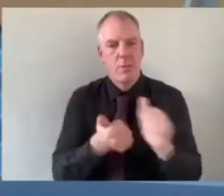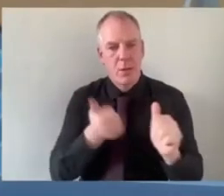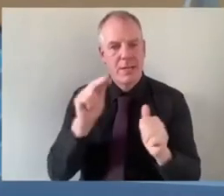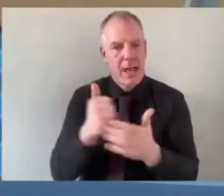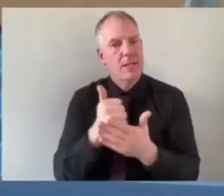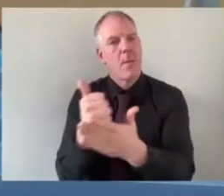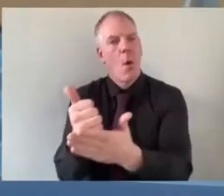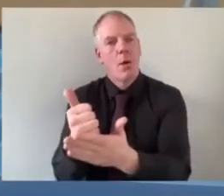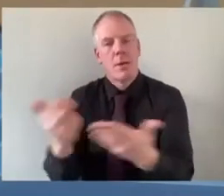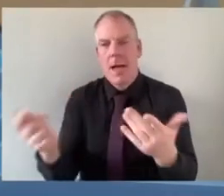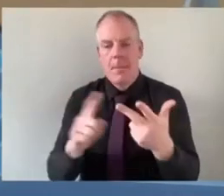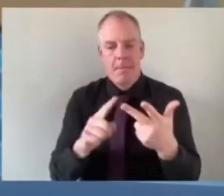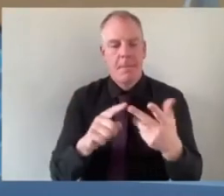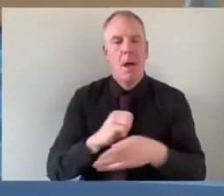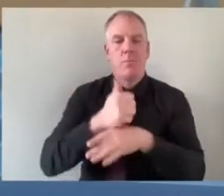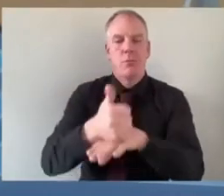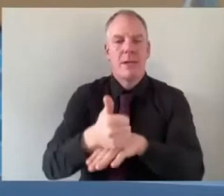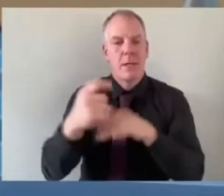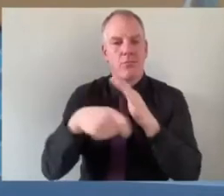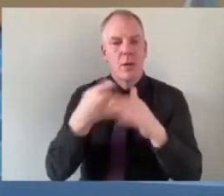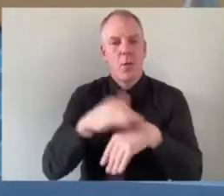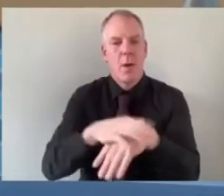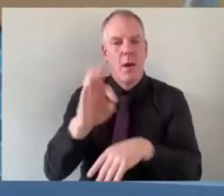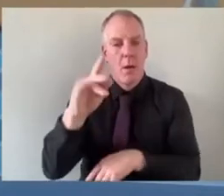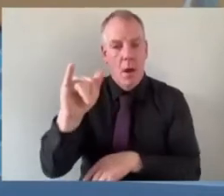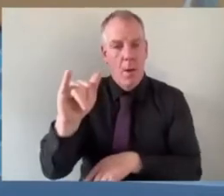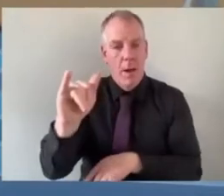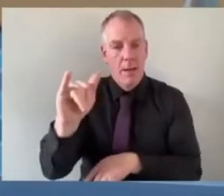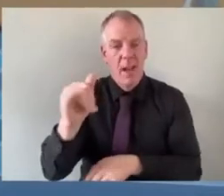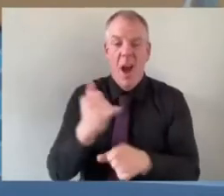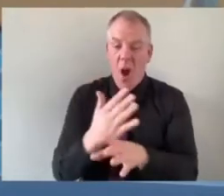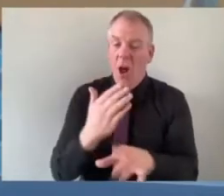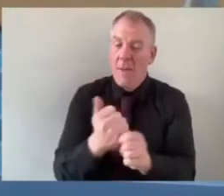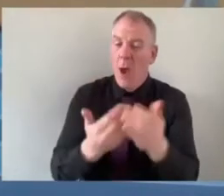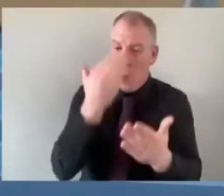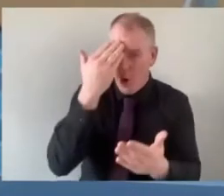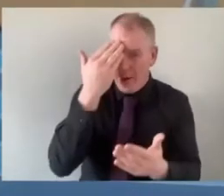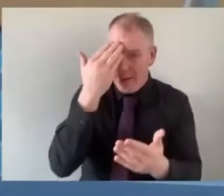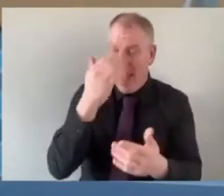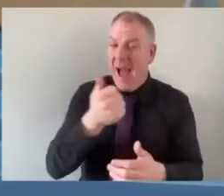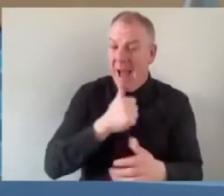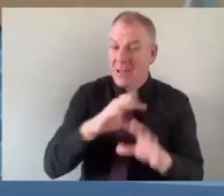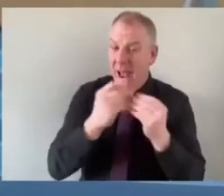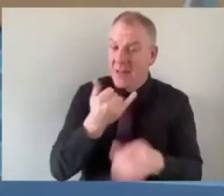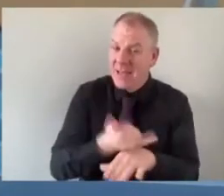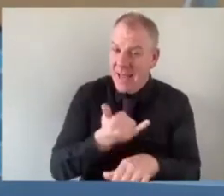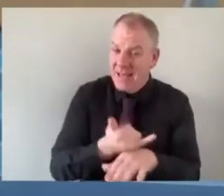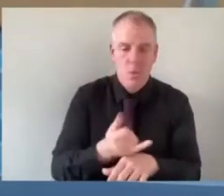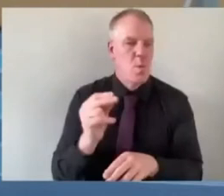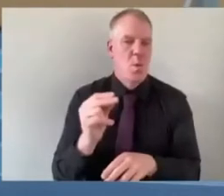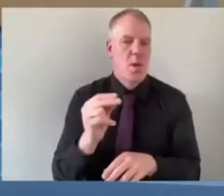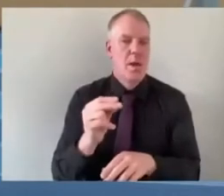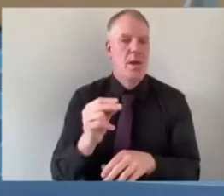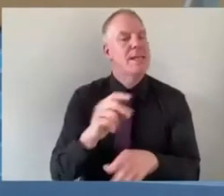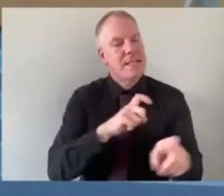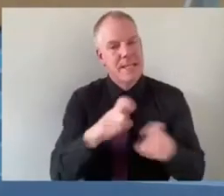project can go away so it's all about learning have we got all the answers yet no are we a little bit slower yes but you know we'd love to